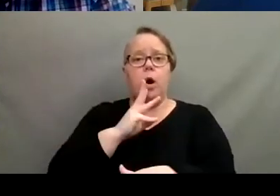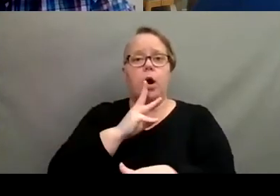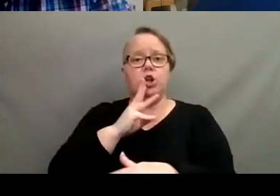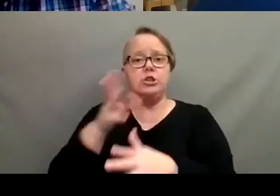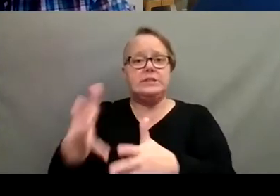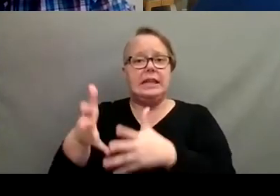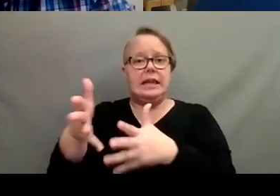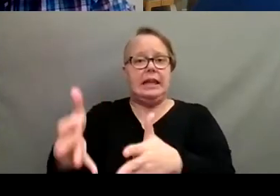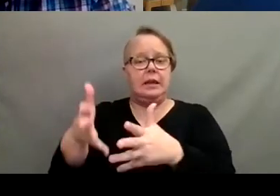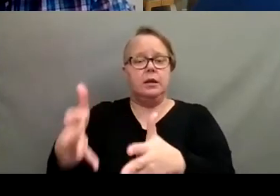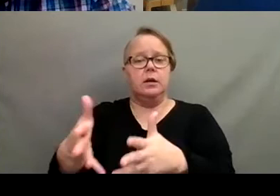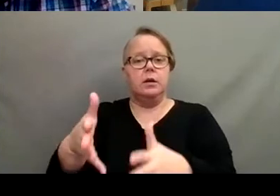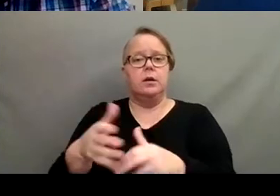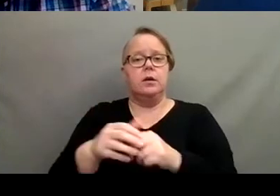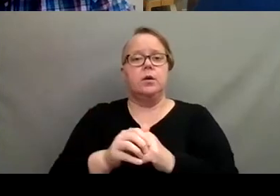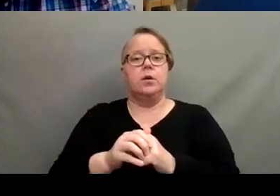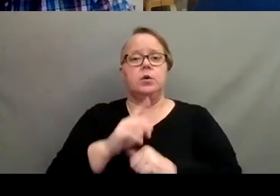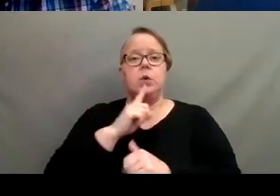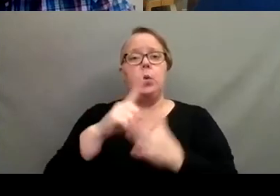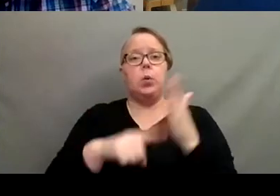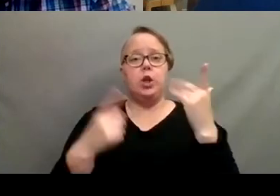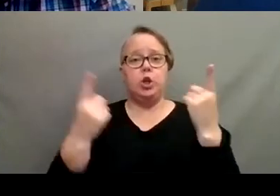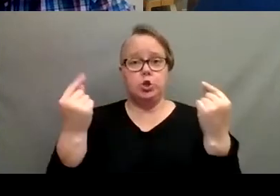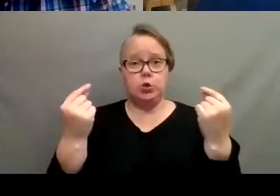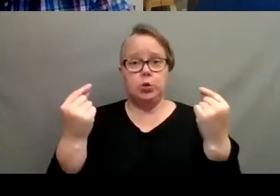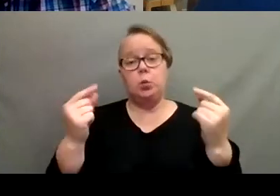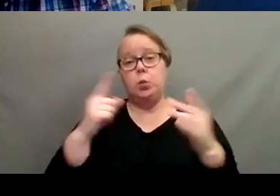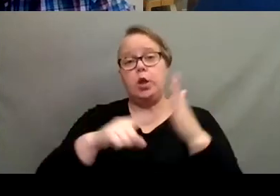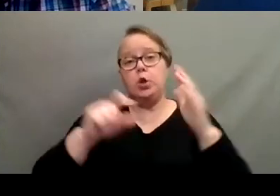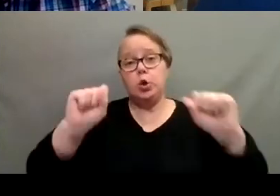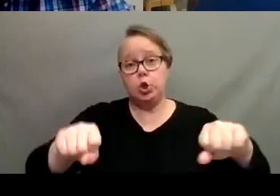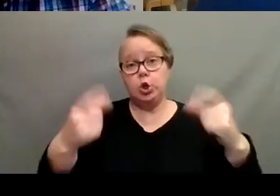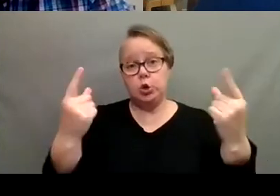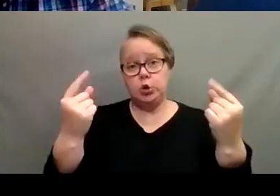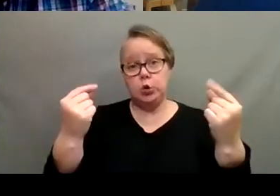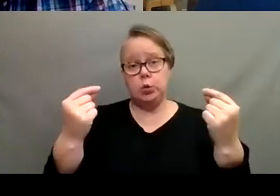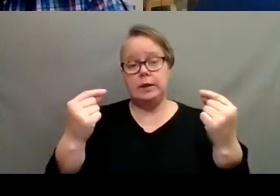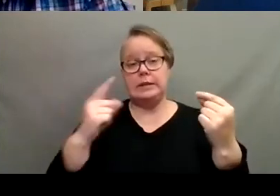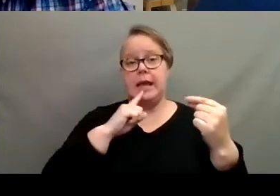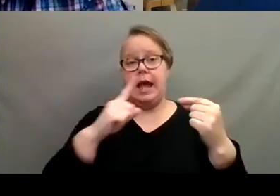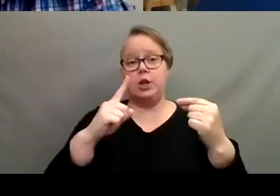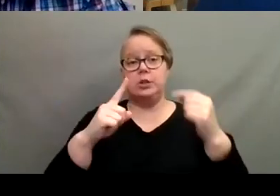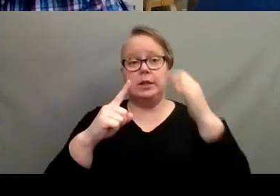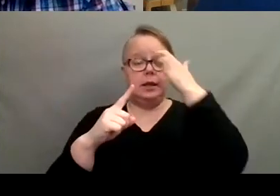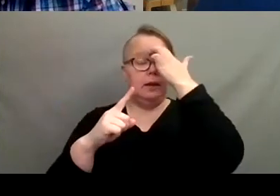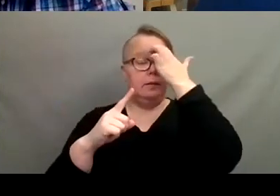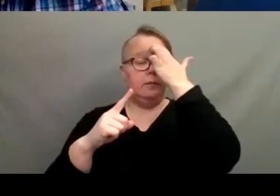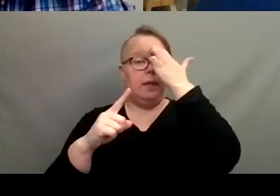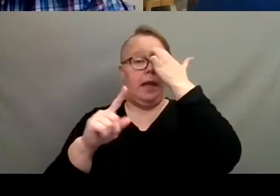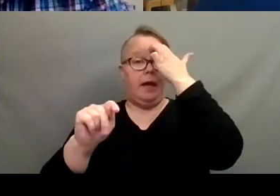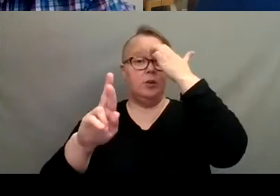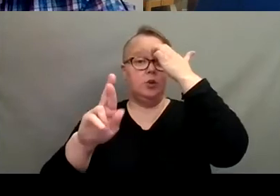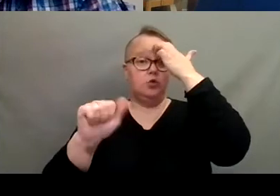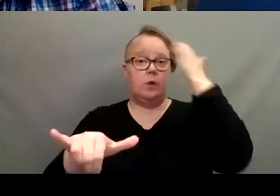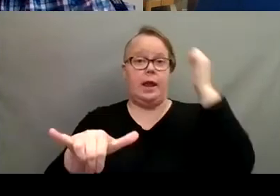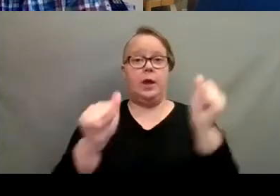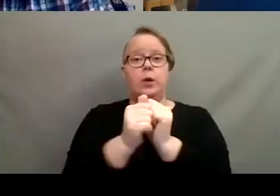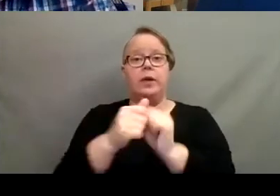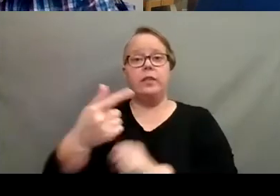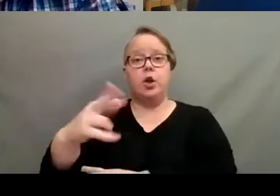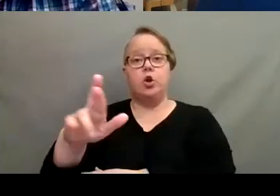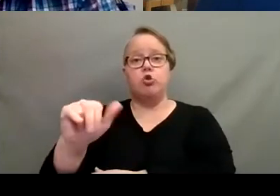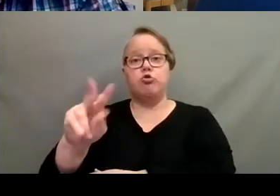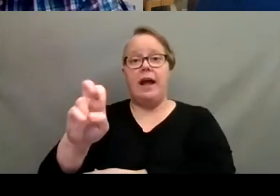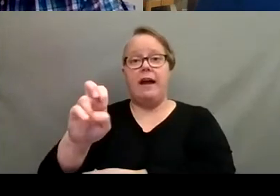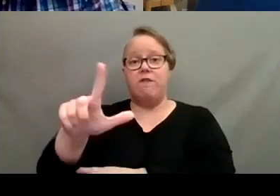is sitting in water. What you would do, or what you could do instead is actually have a tray filled with gravel, not in the